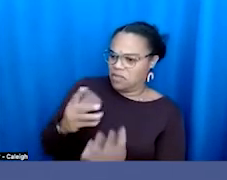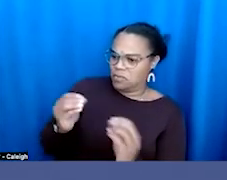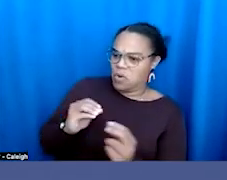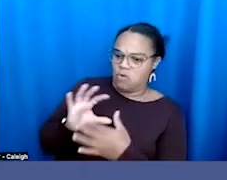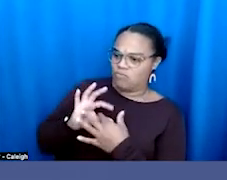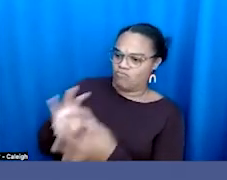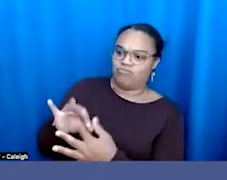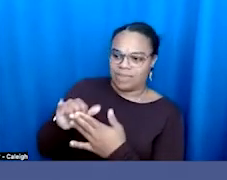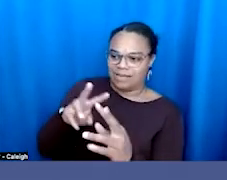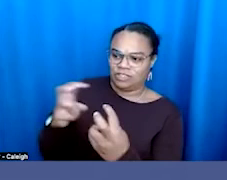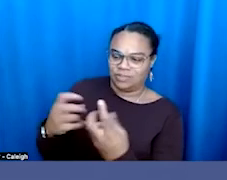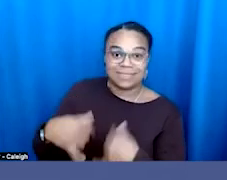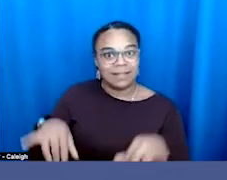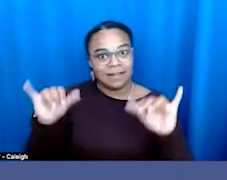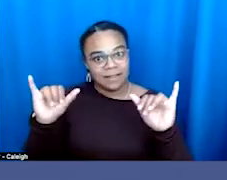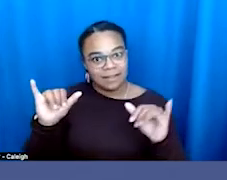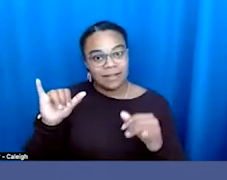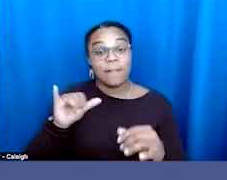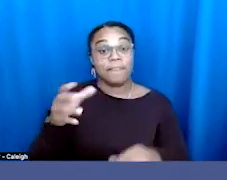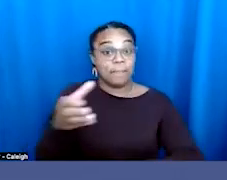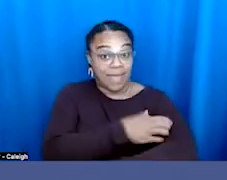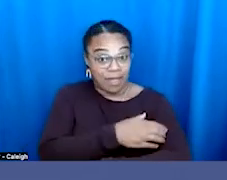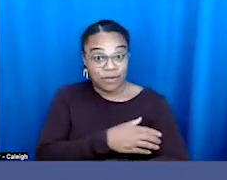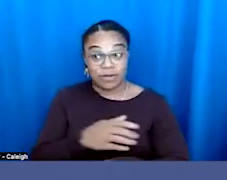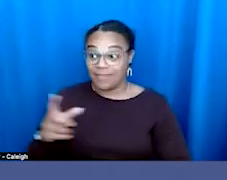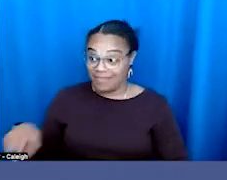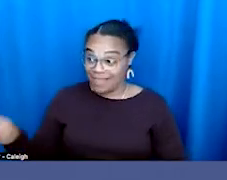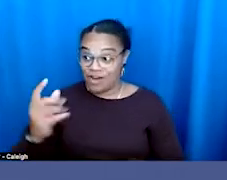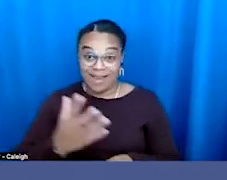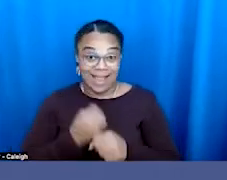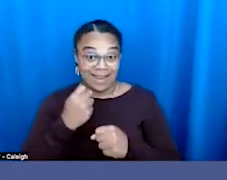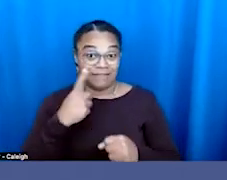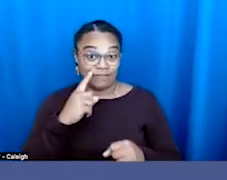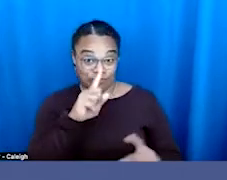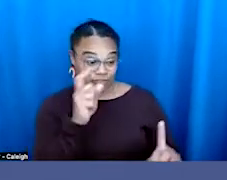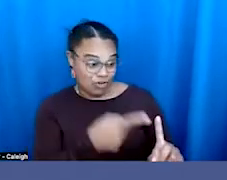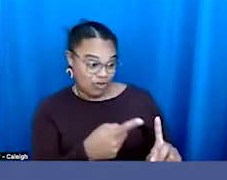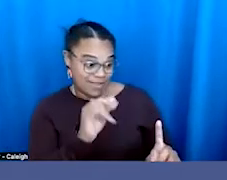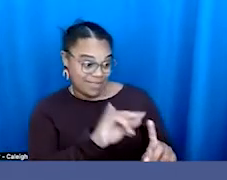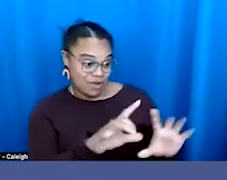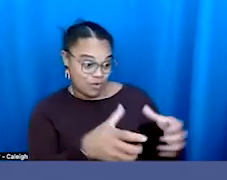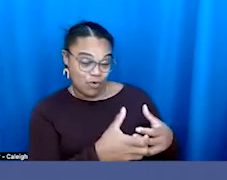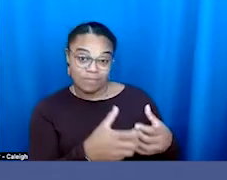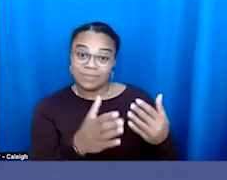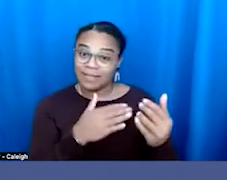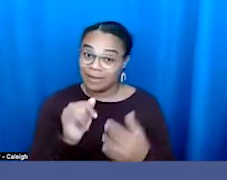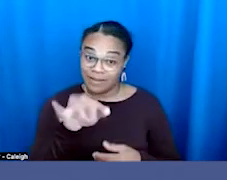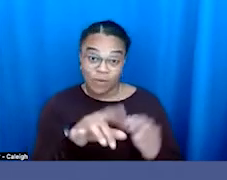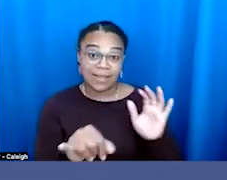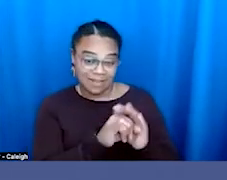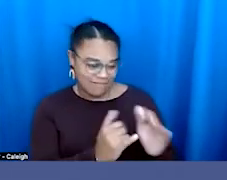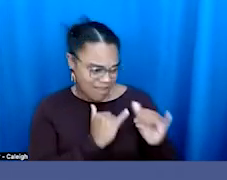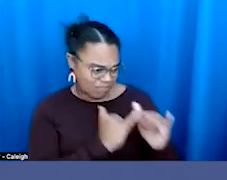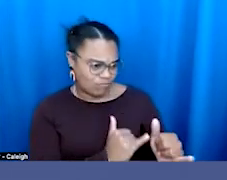but the power that is being amassed by targeting that group of people, regardless of whether you identify with that group,